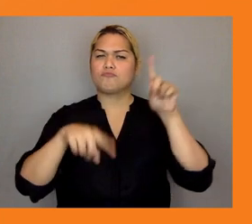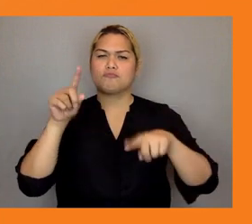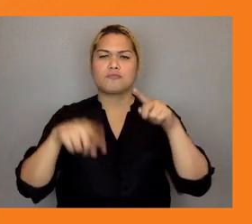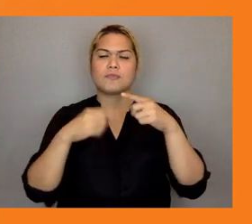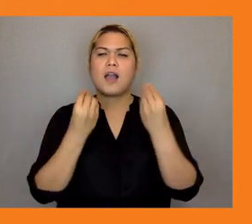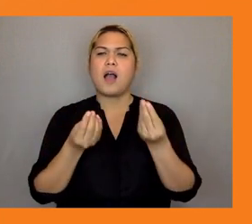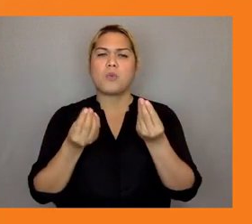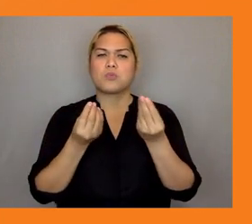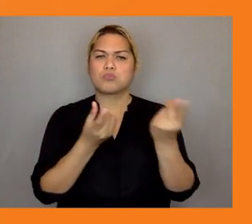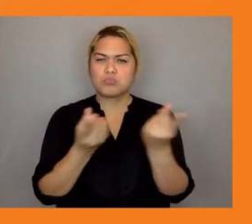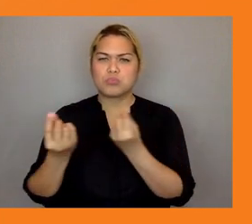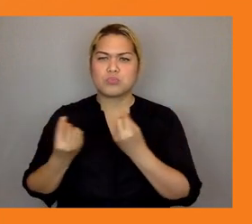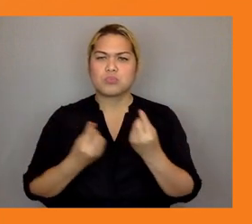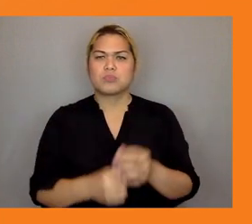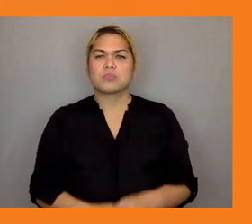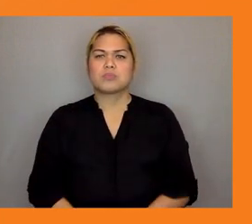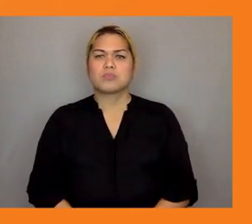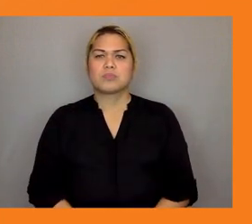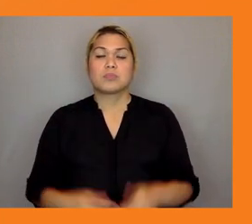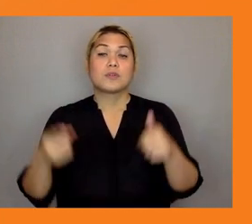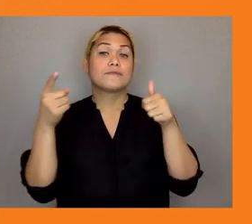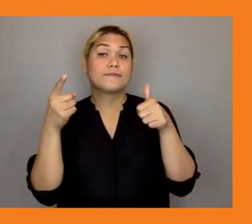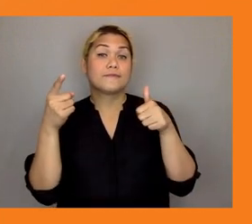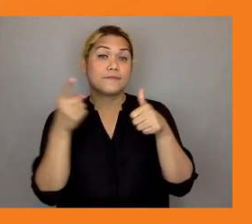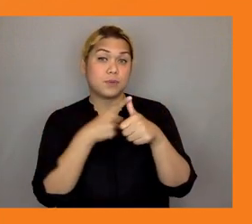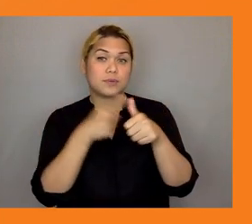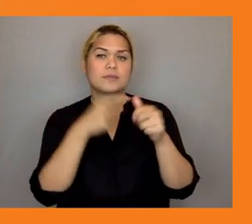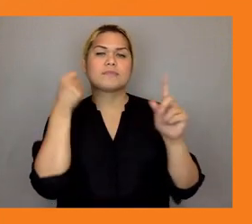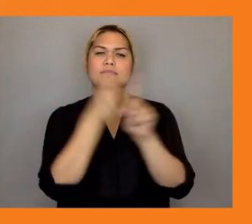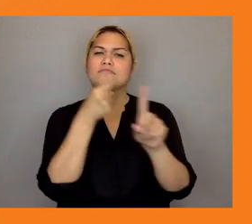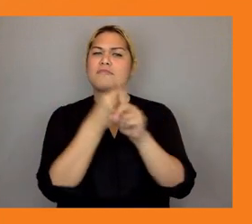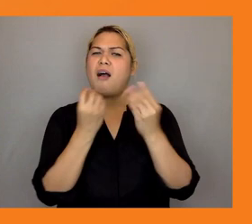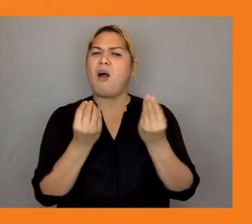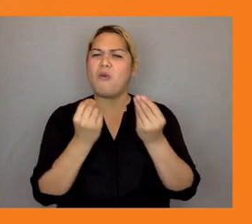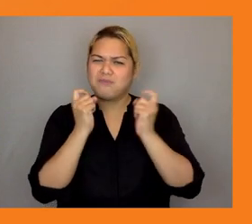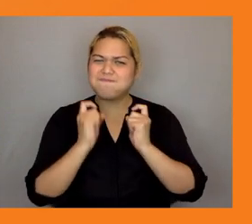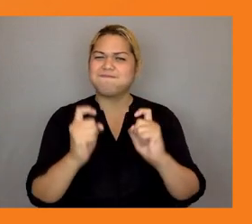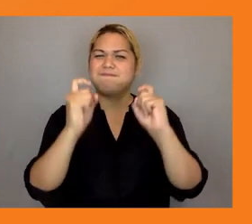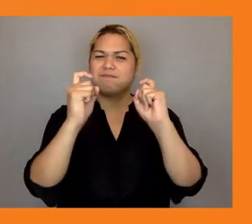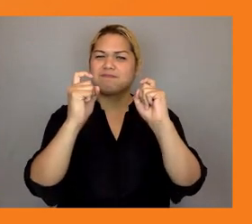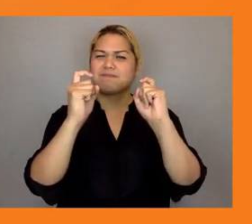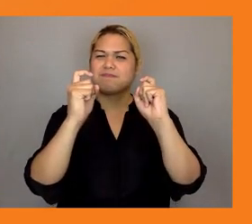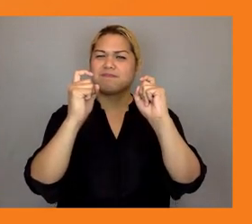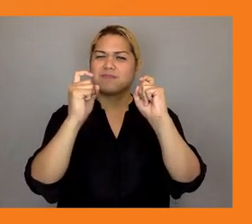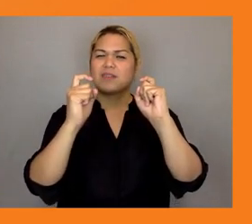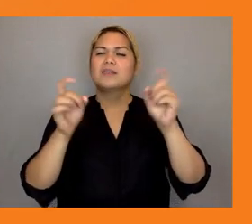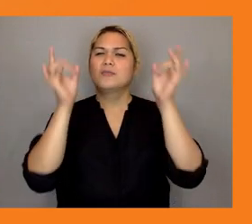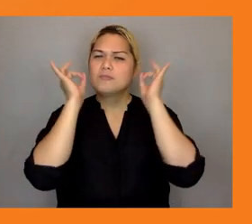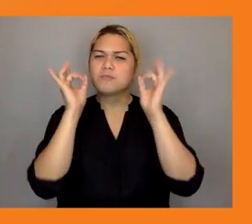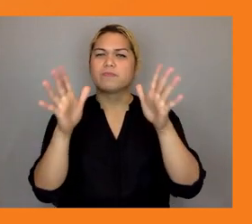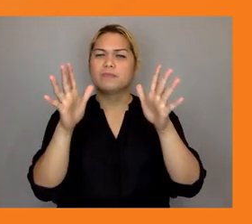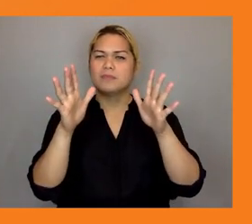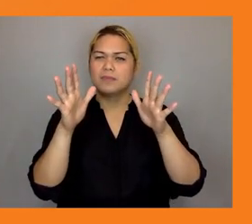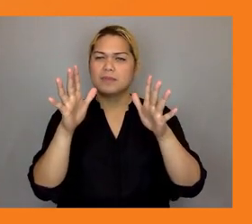and mitigating um potential risks or impacts but it's also about opportunities and what type of positive